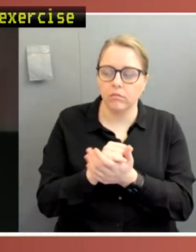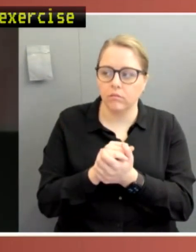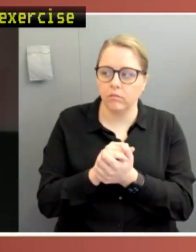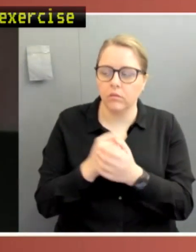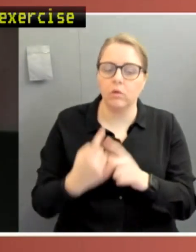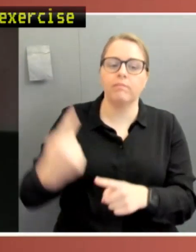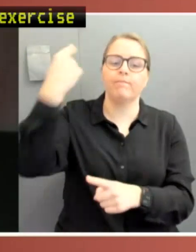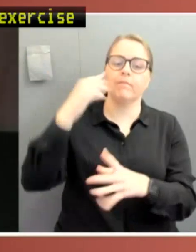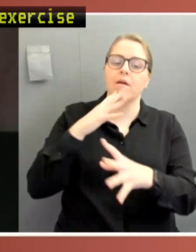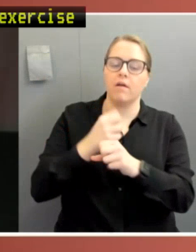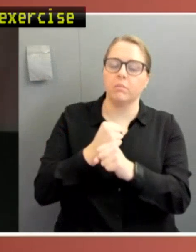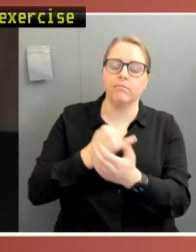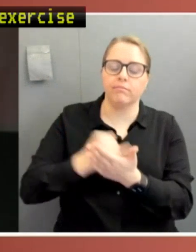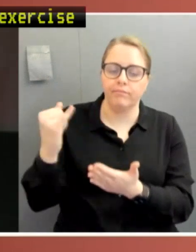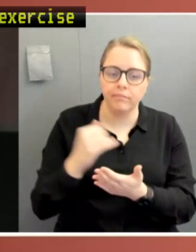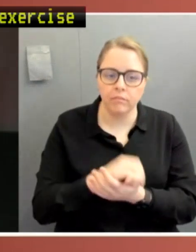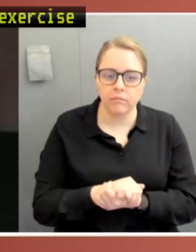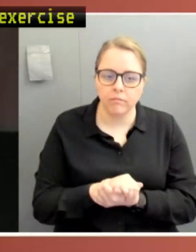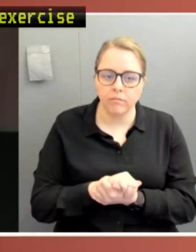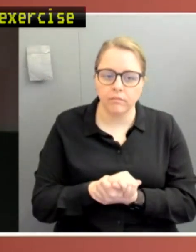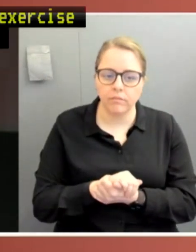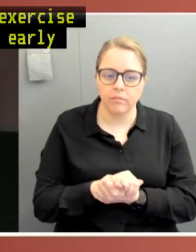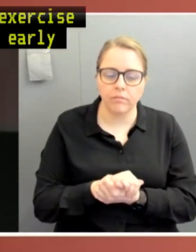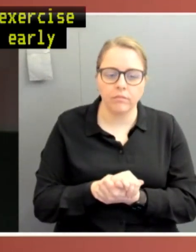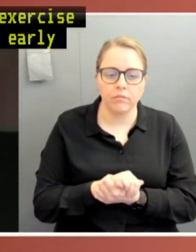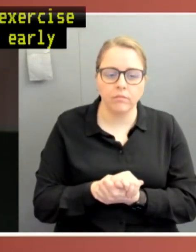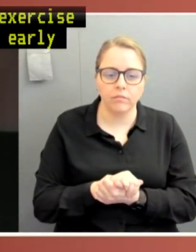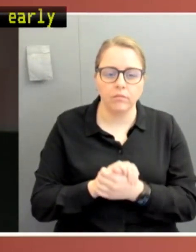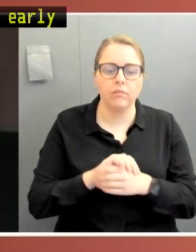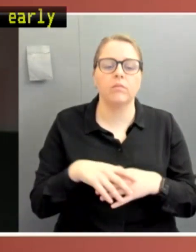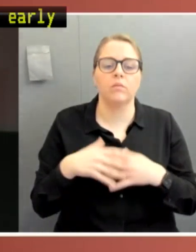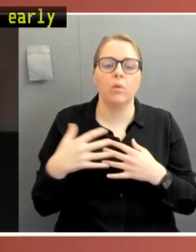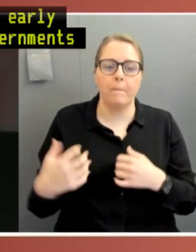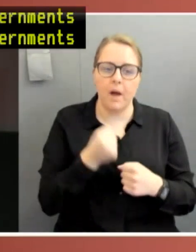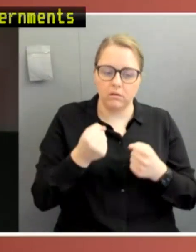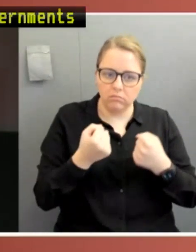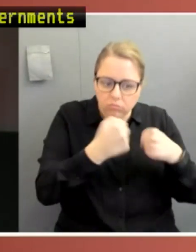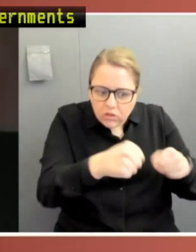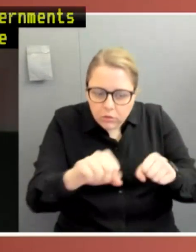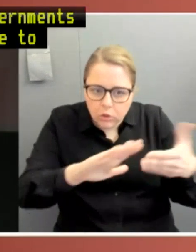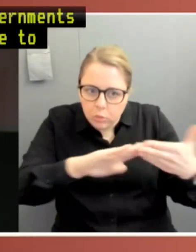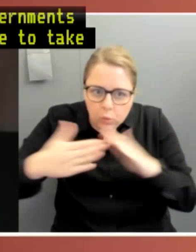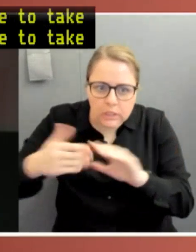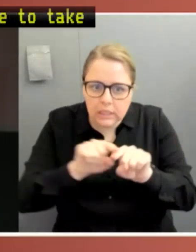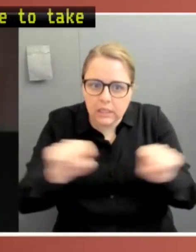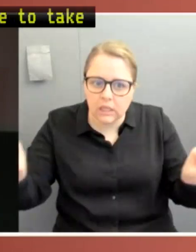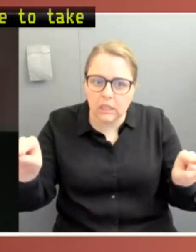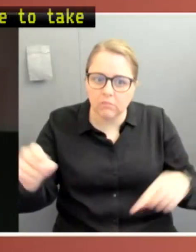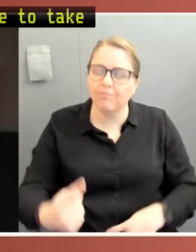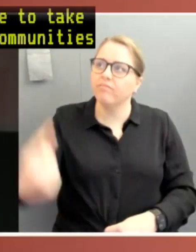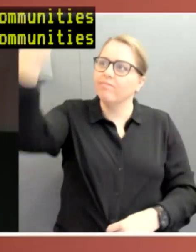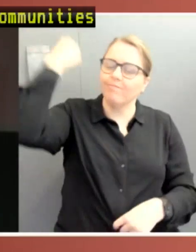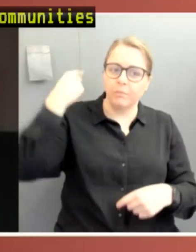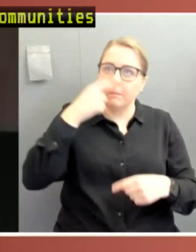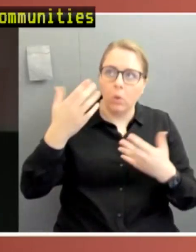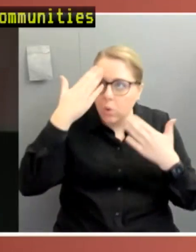In the early stages of pandemic, governments were under extreme pressure to take action and protect their communities against a poorly understood virus with no vaccine and